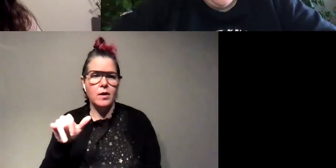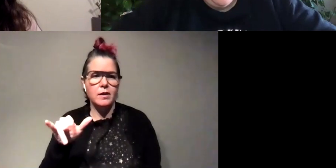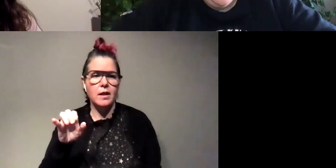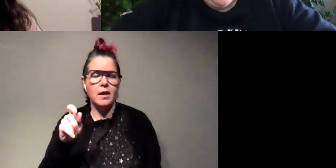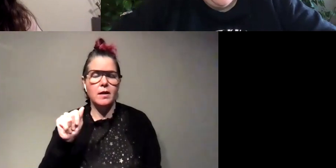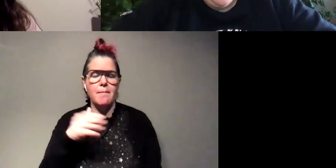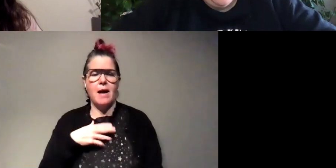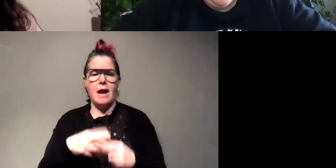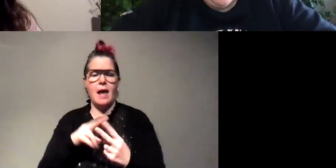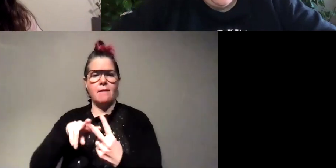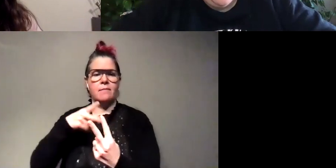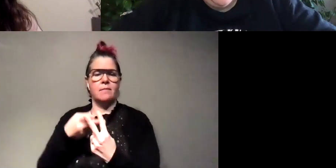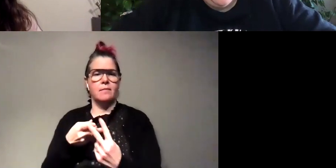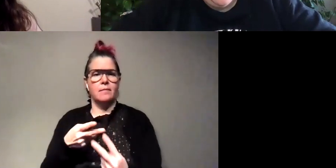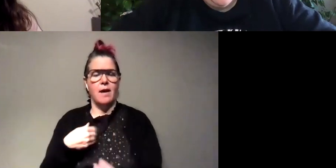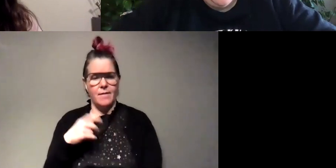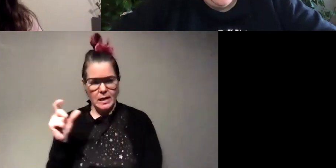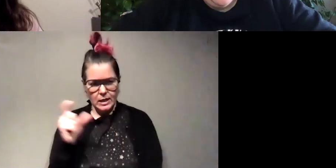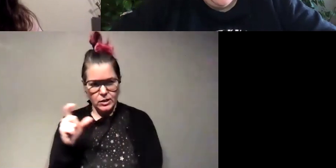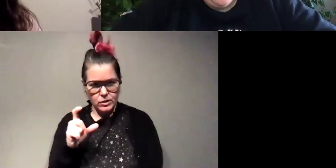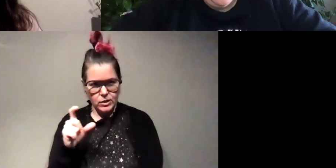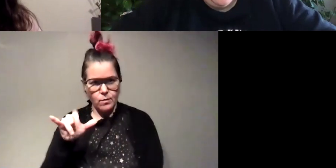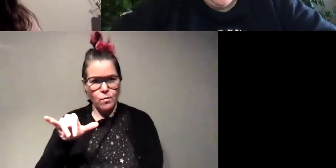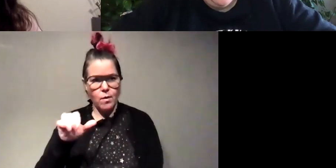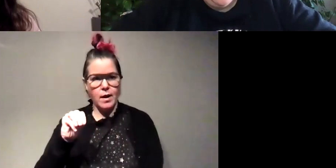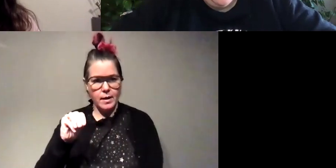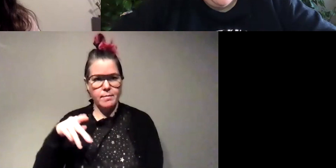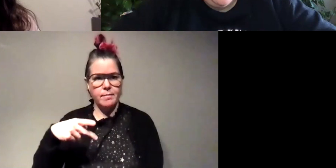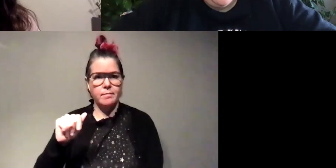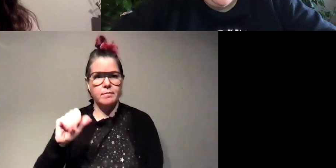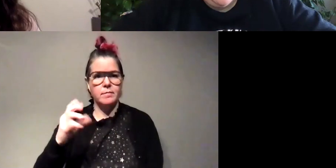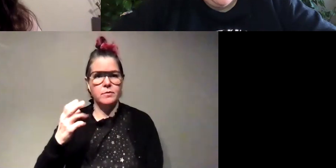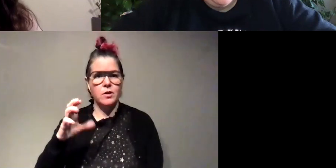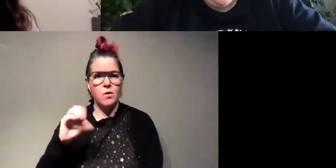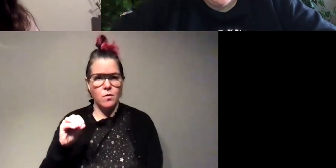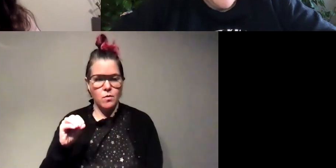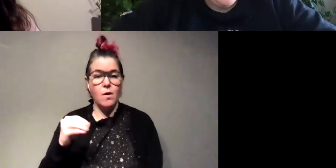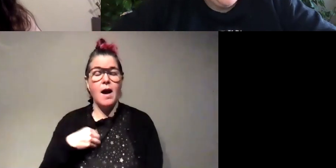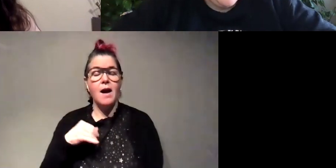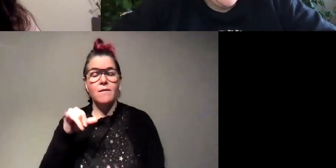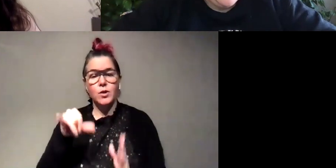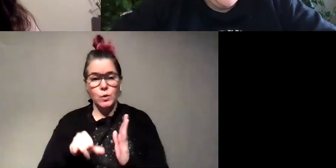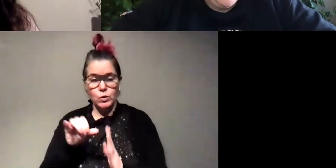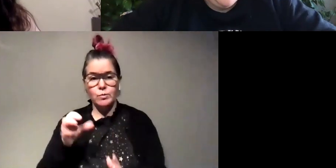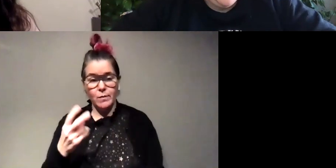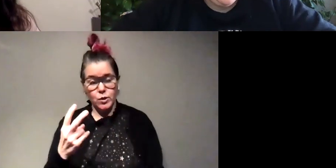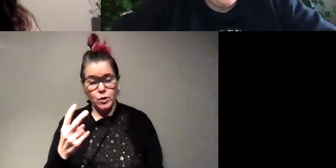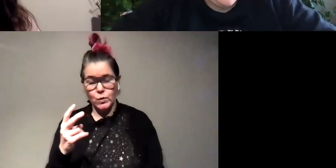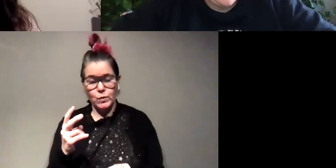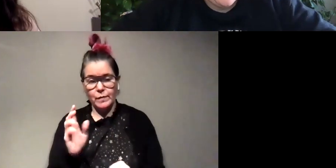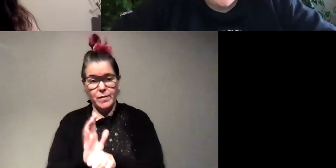um i have do you have an instagram which is ym pacheco i do i have a youtube channel there are two videos up so far